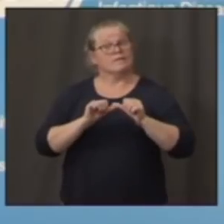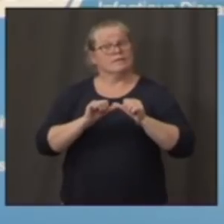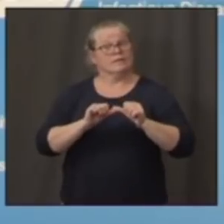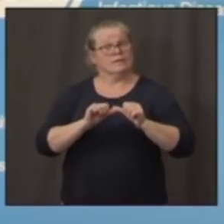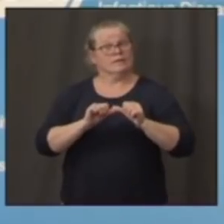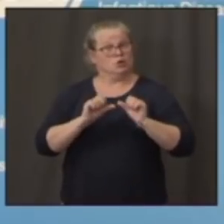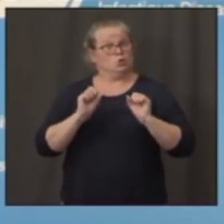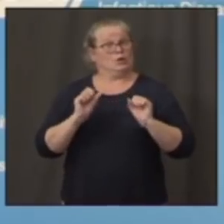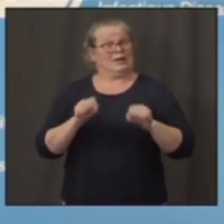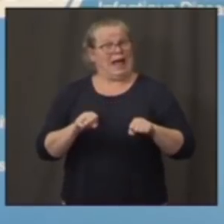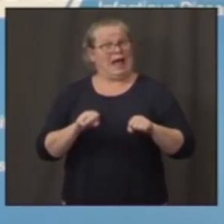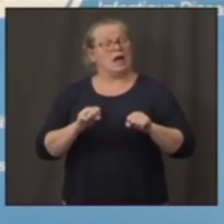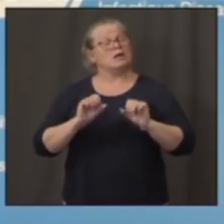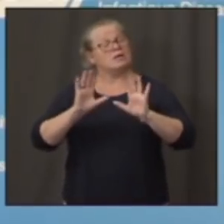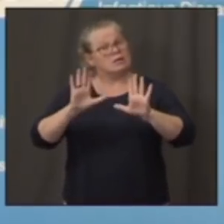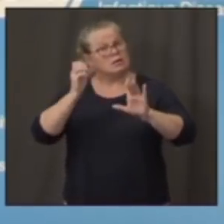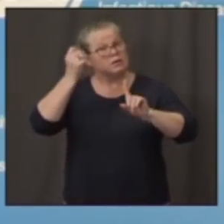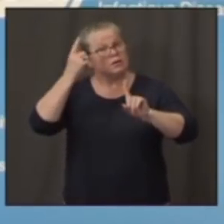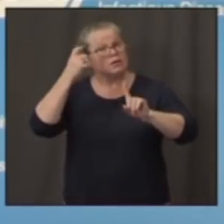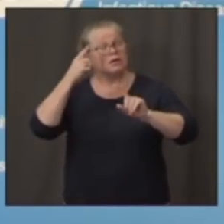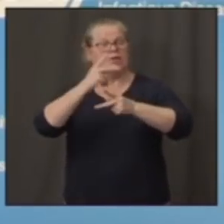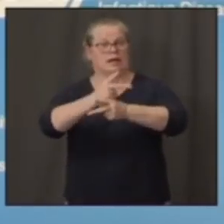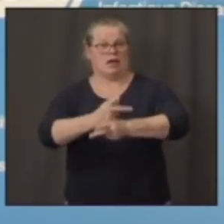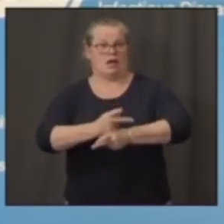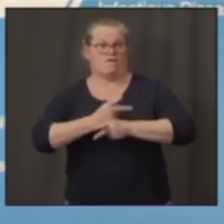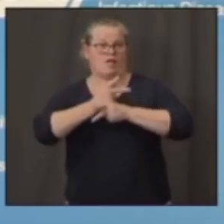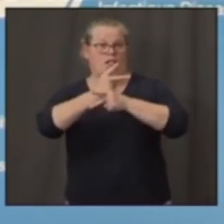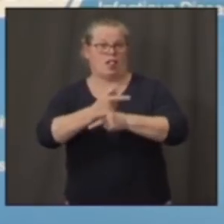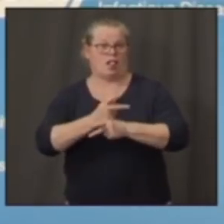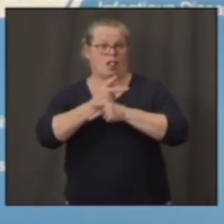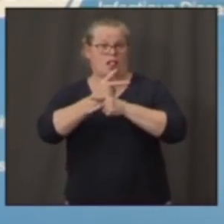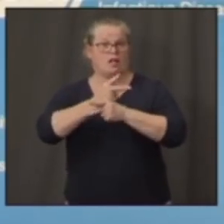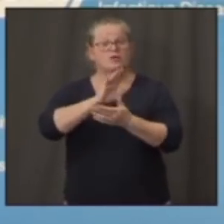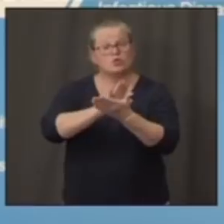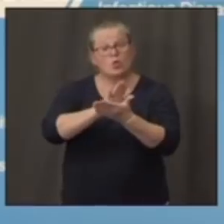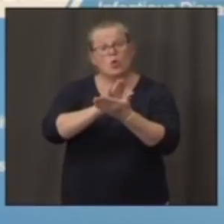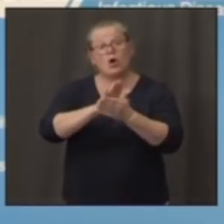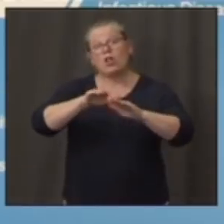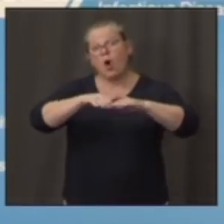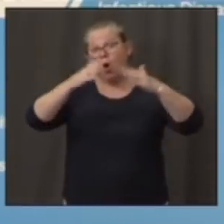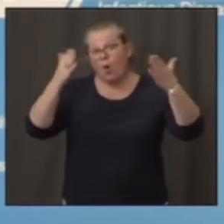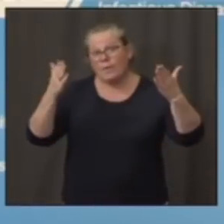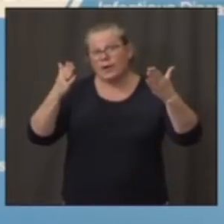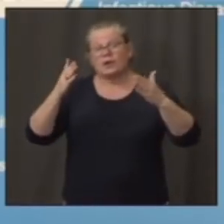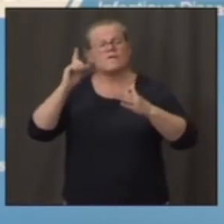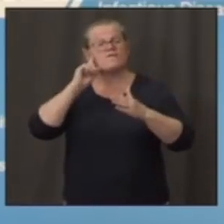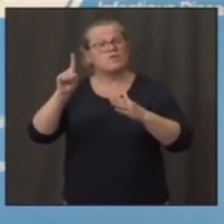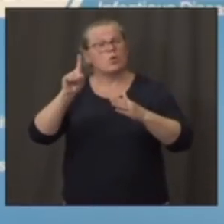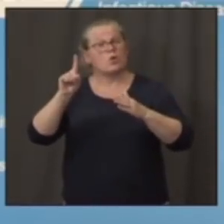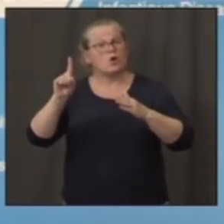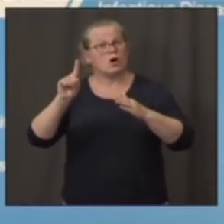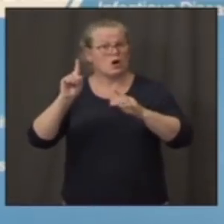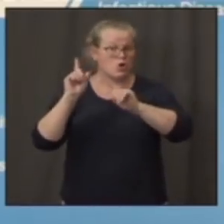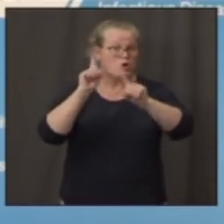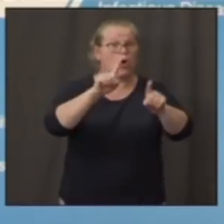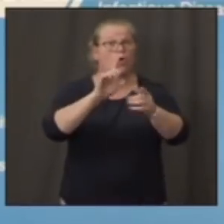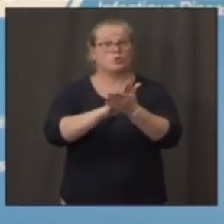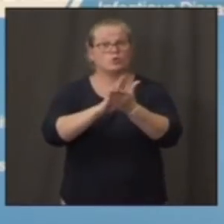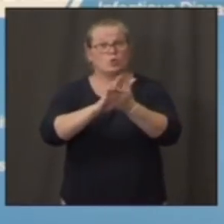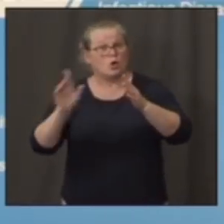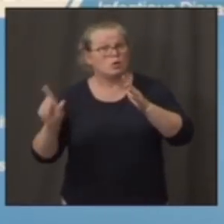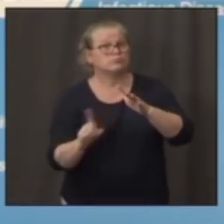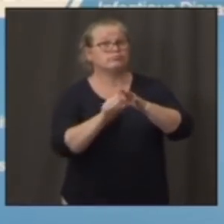with care, to open up for in-person learning. If the situation changes, you need to be